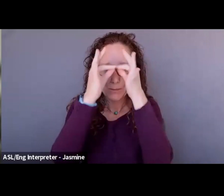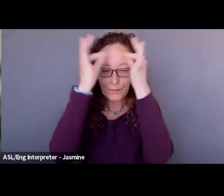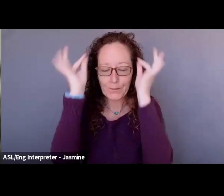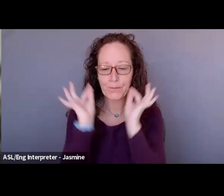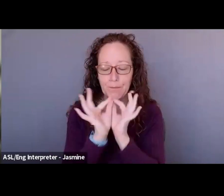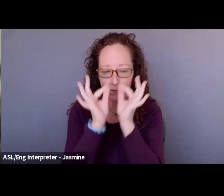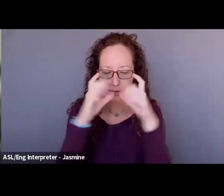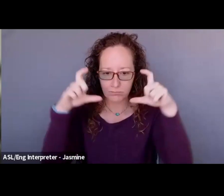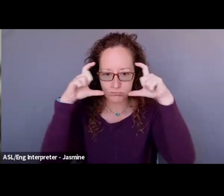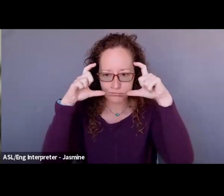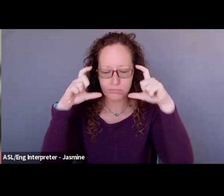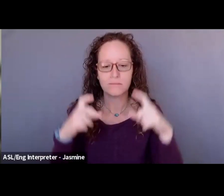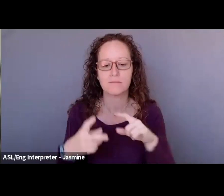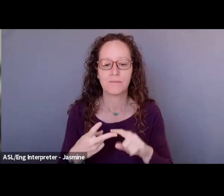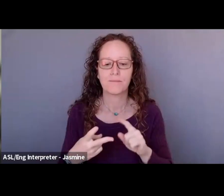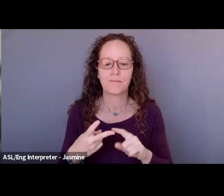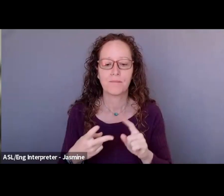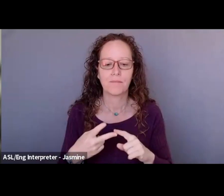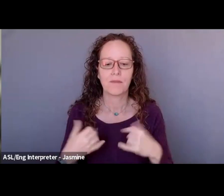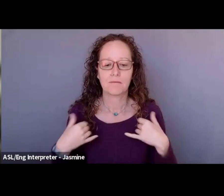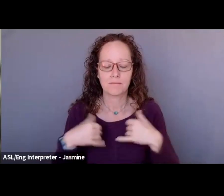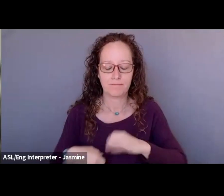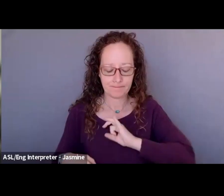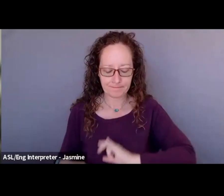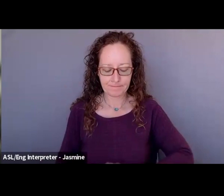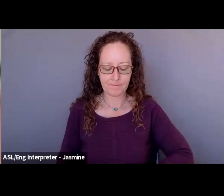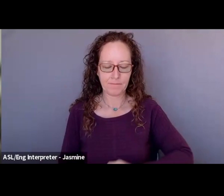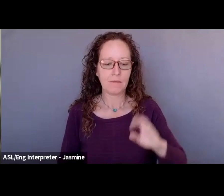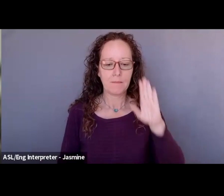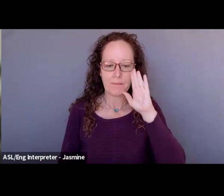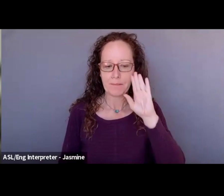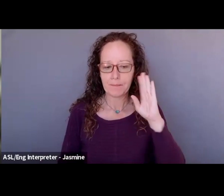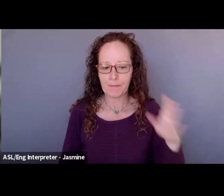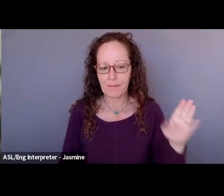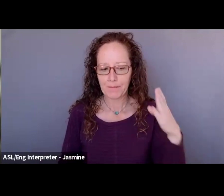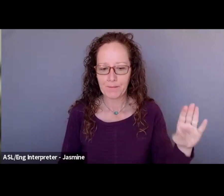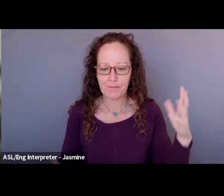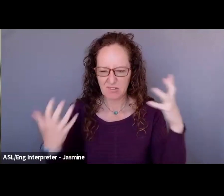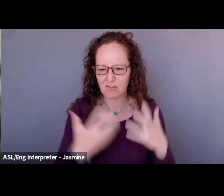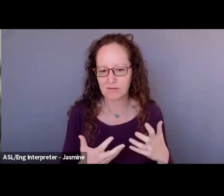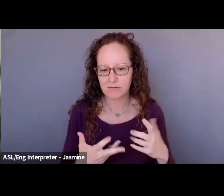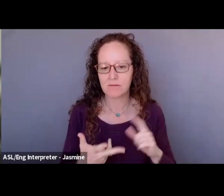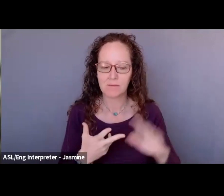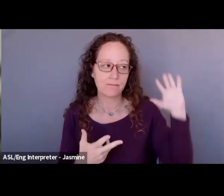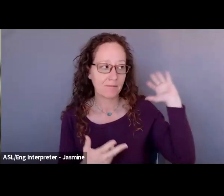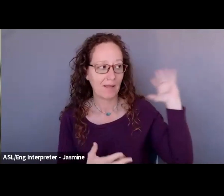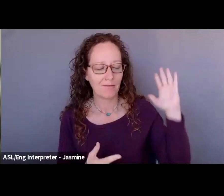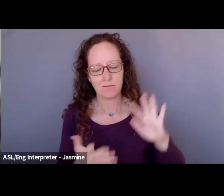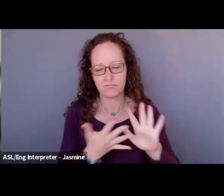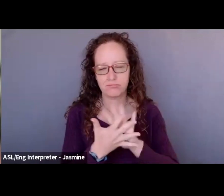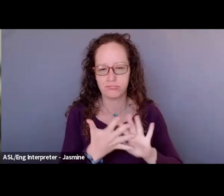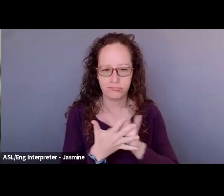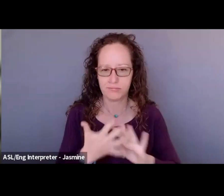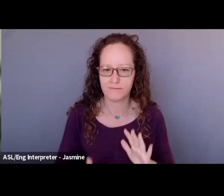and a navy blue button-up collared shirt. And my background is blurred. I am also